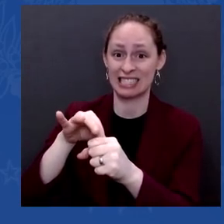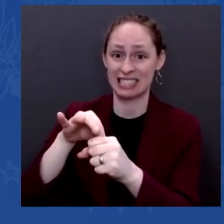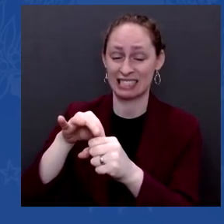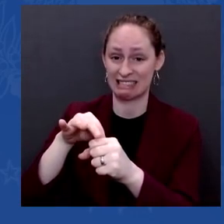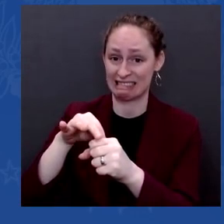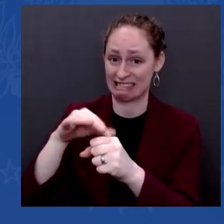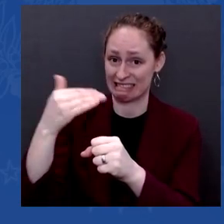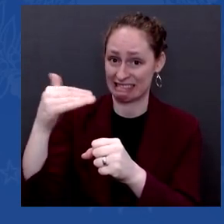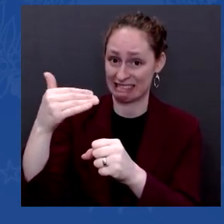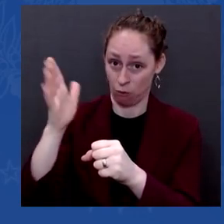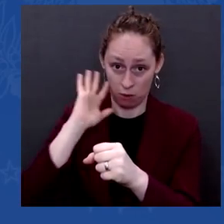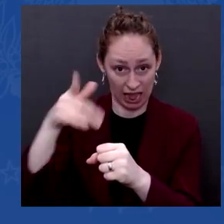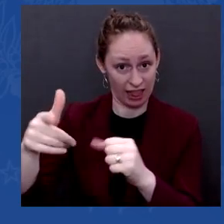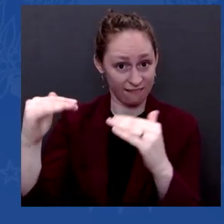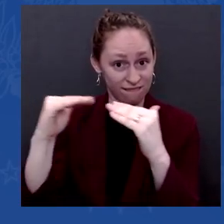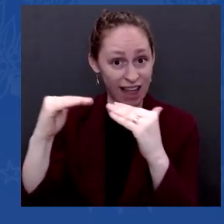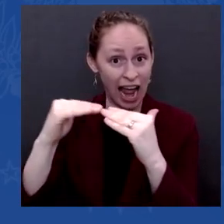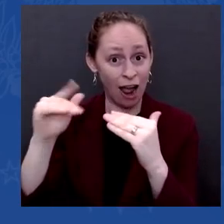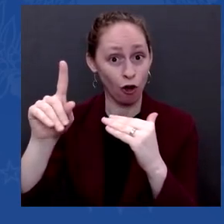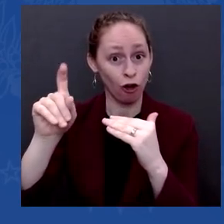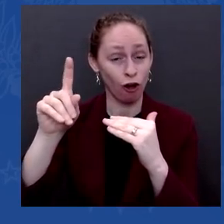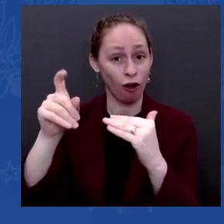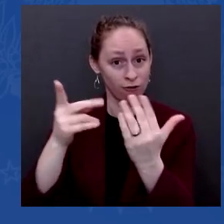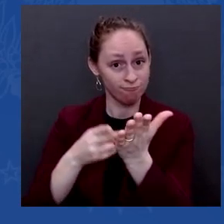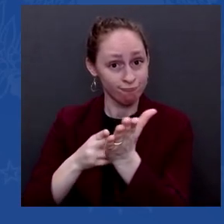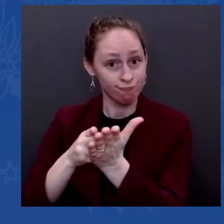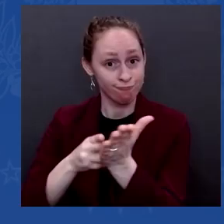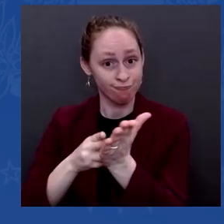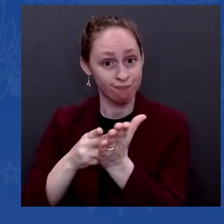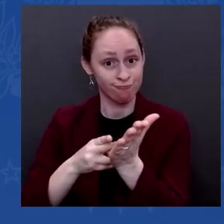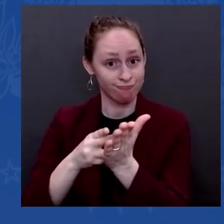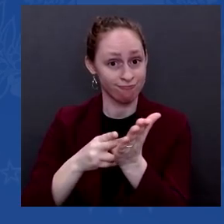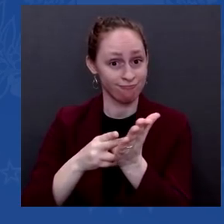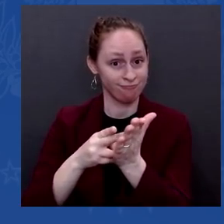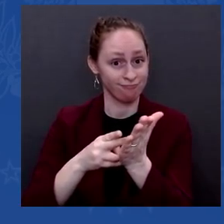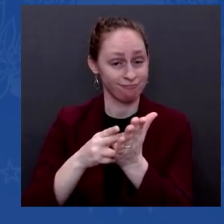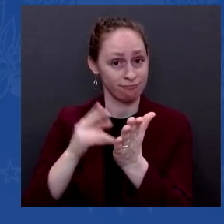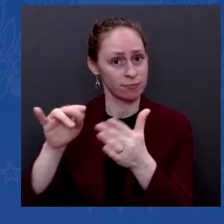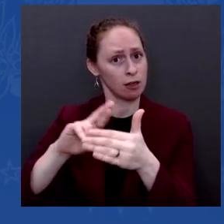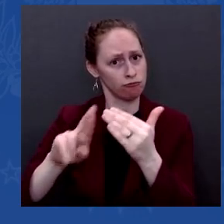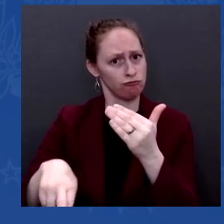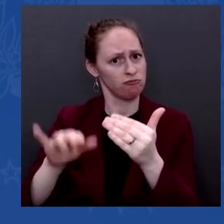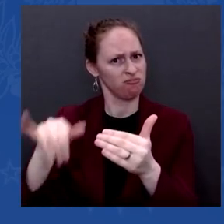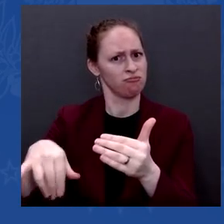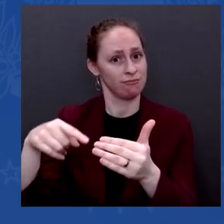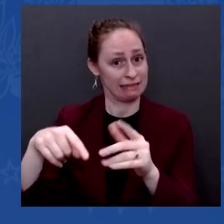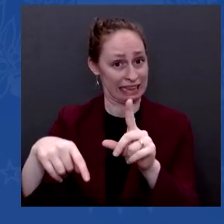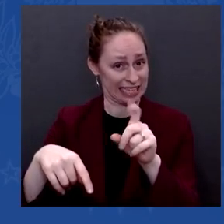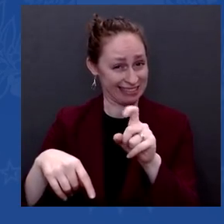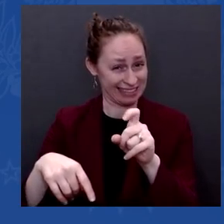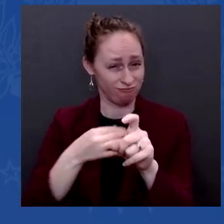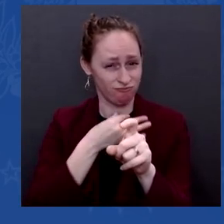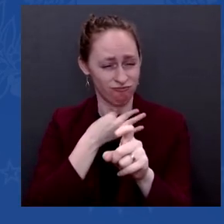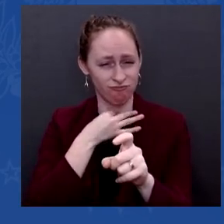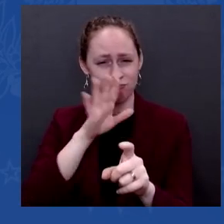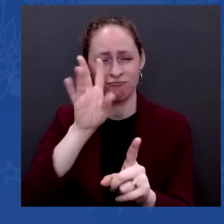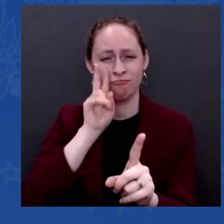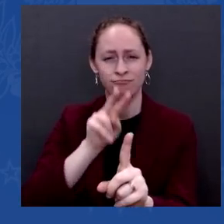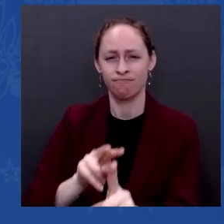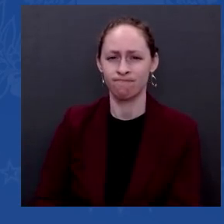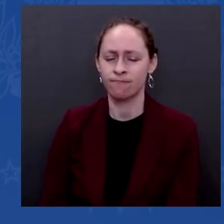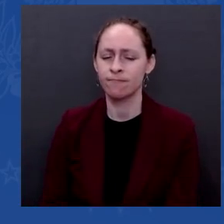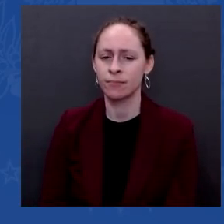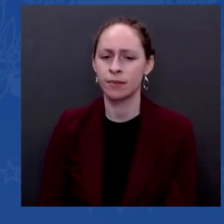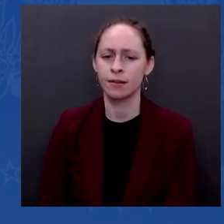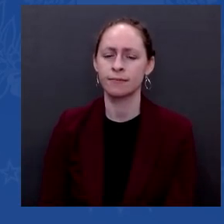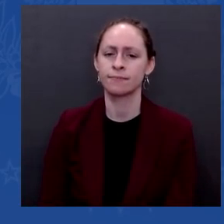whether or not we're able to make the case to the American